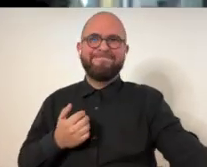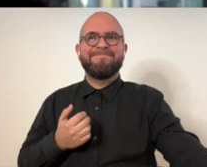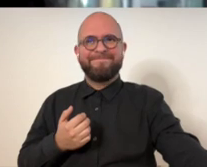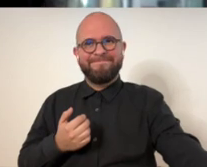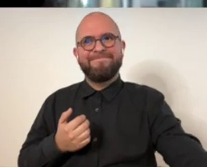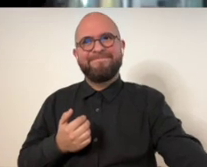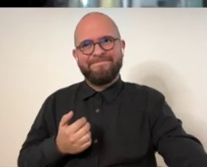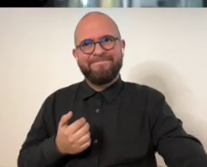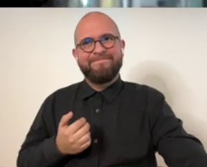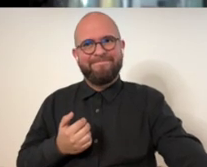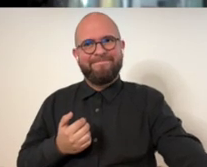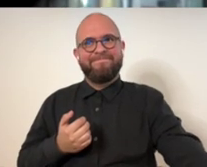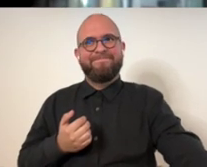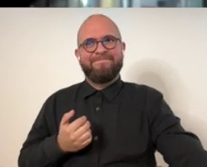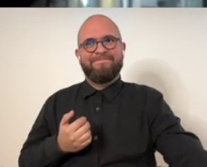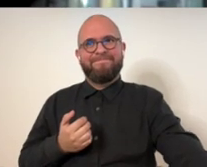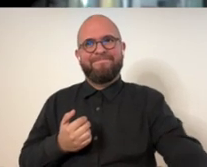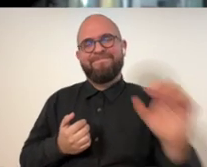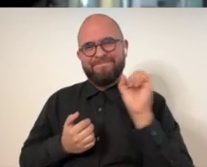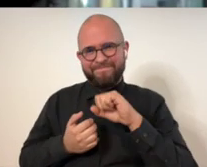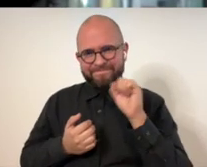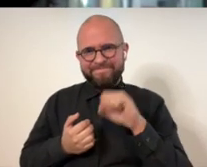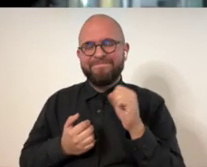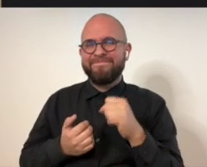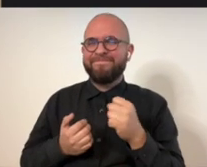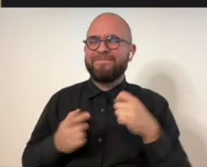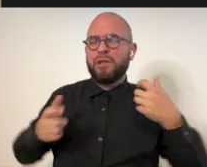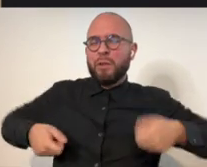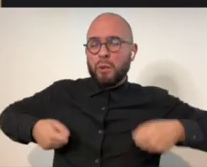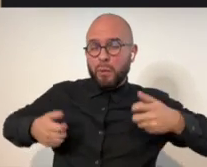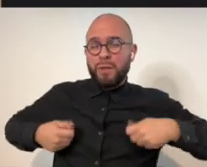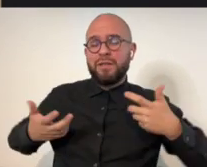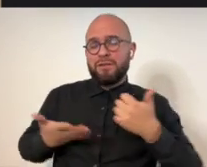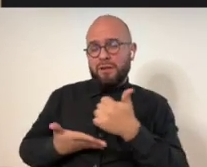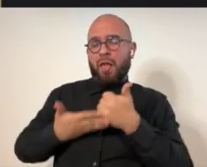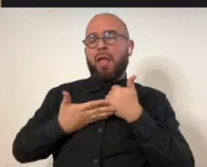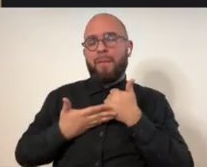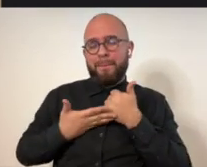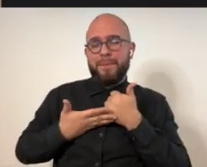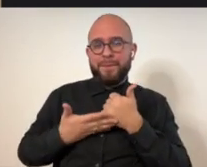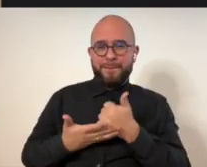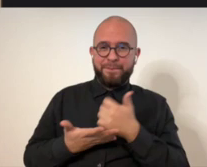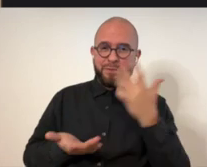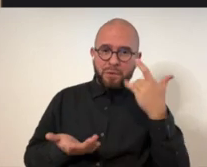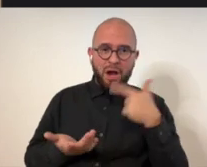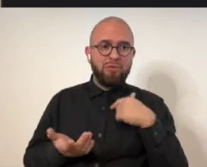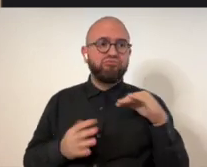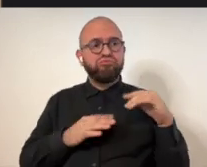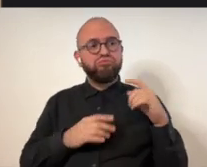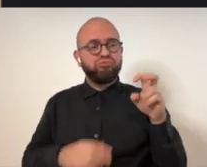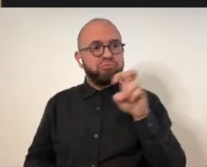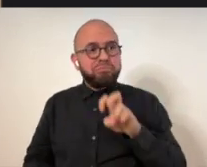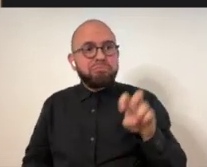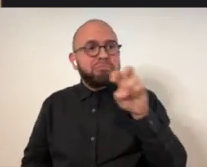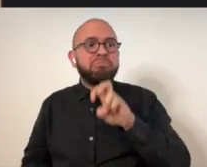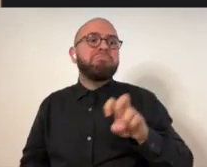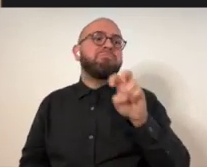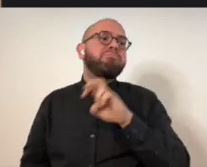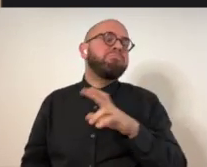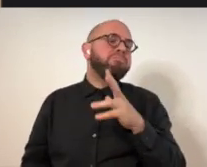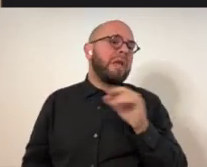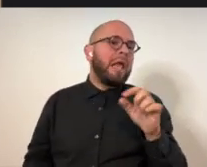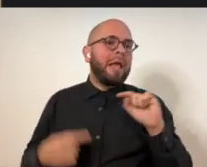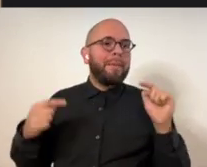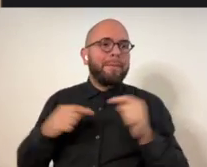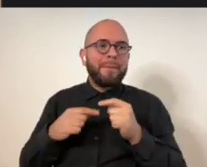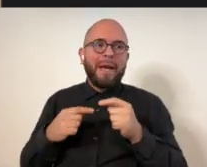Do you find the wheelchair makes things easier? Yeah, it makes things easier. Yes, it does. Um, and as far